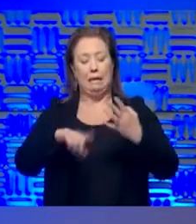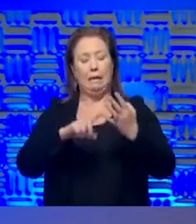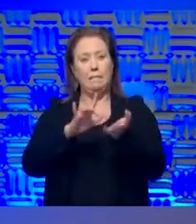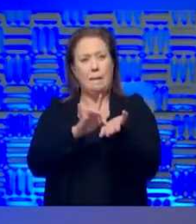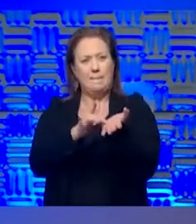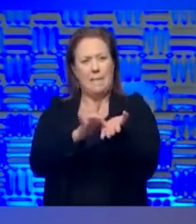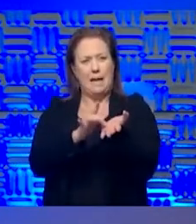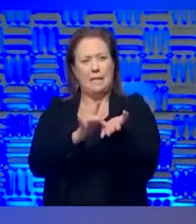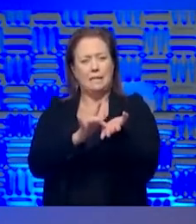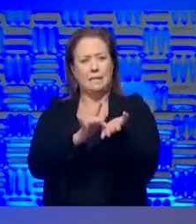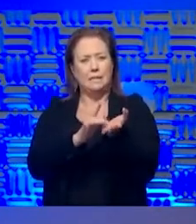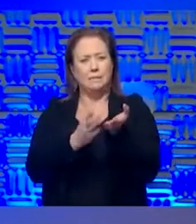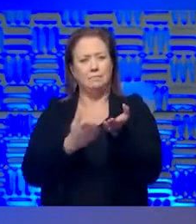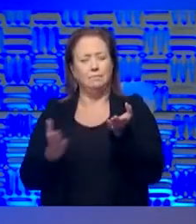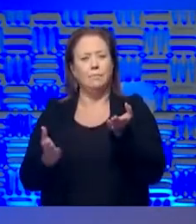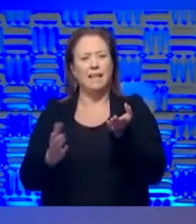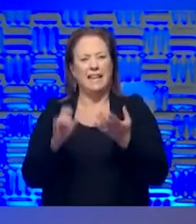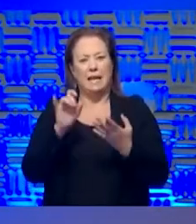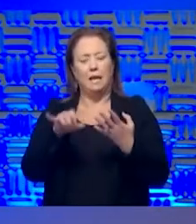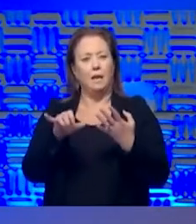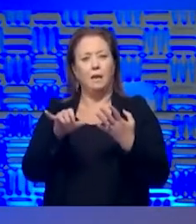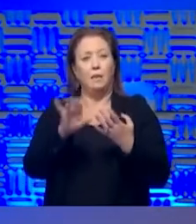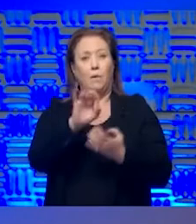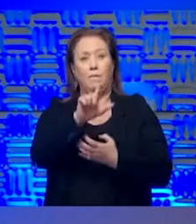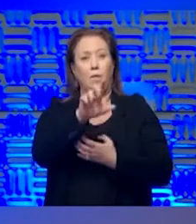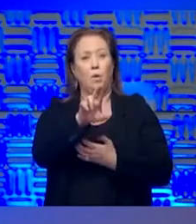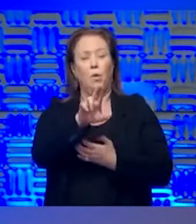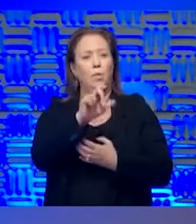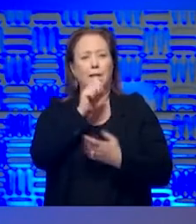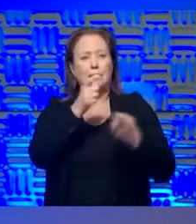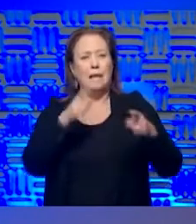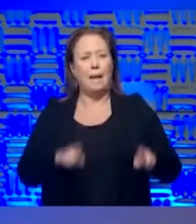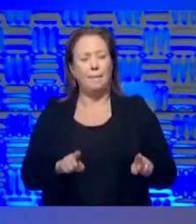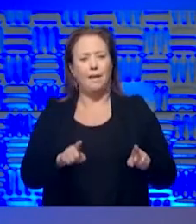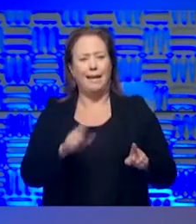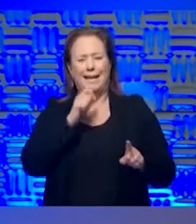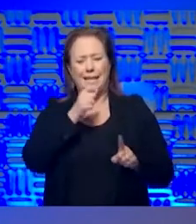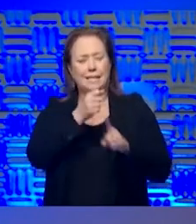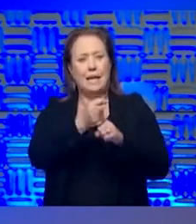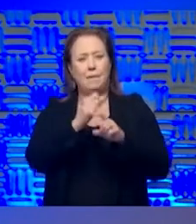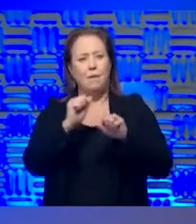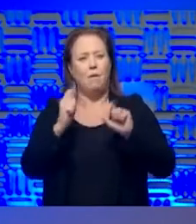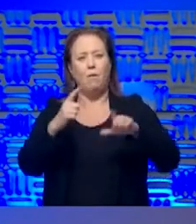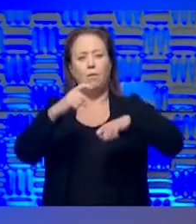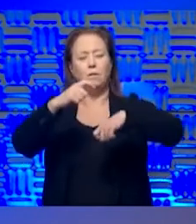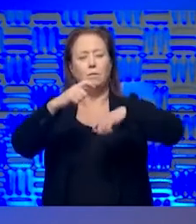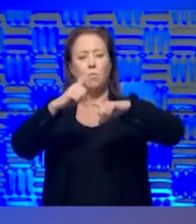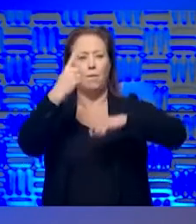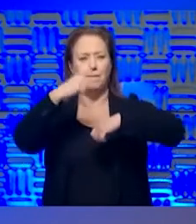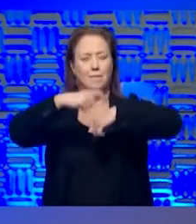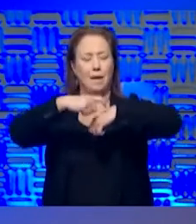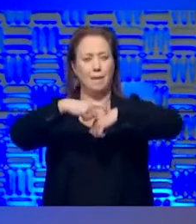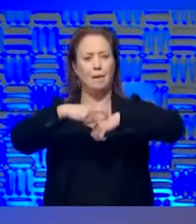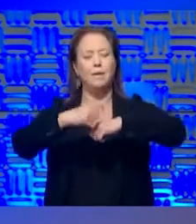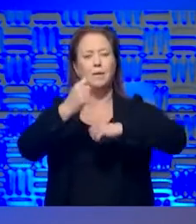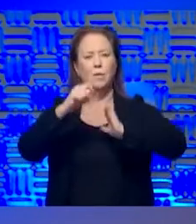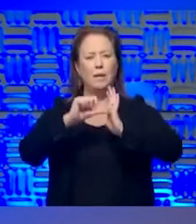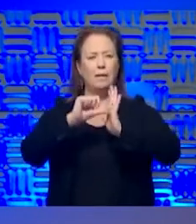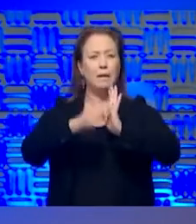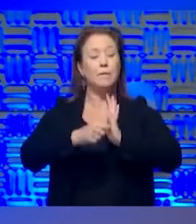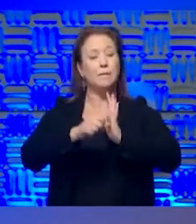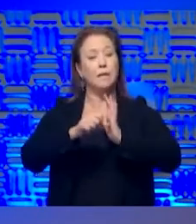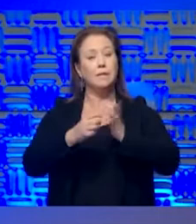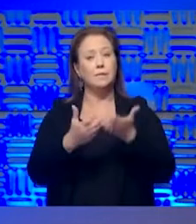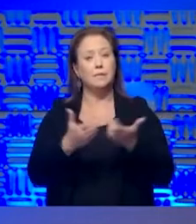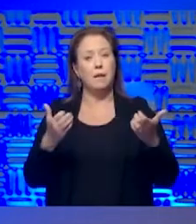comfortable when they are on the ventilators. That doesn't happen with flu and it doesn't happen all at once either. So, so those distinctions need to be made.